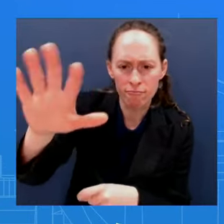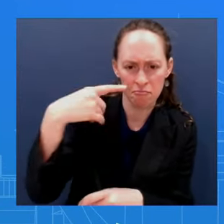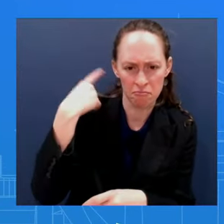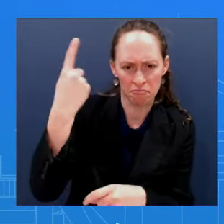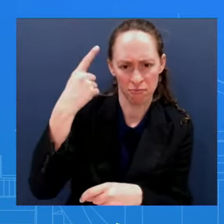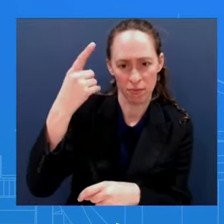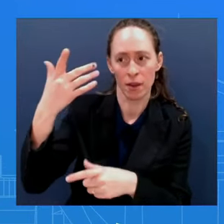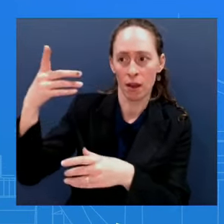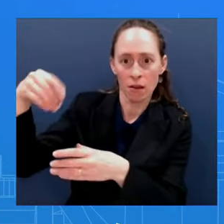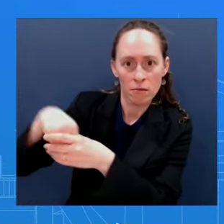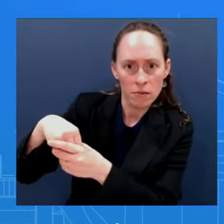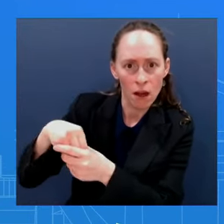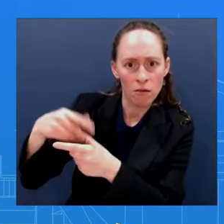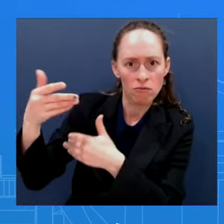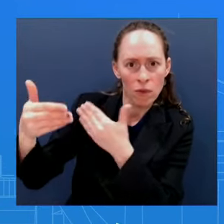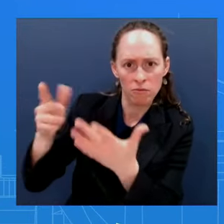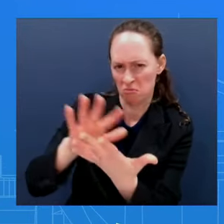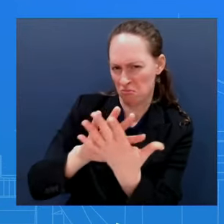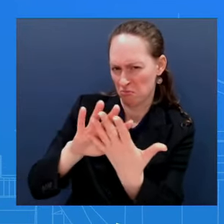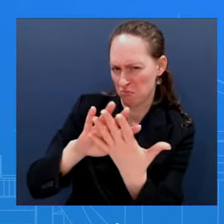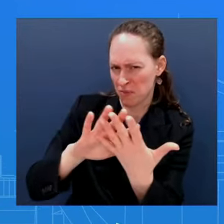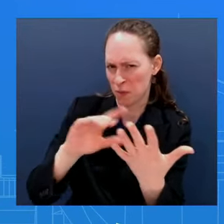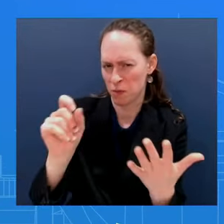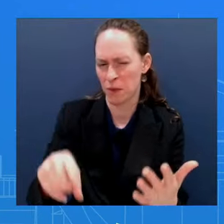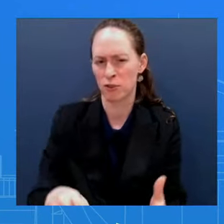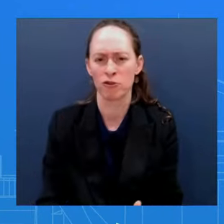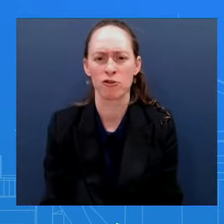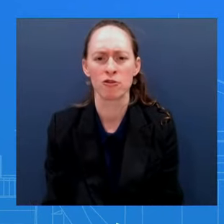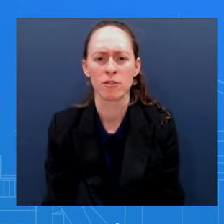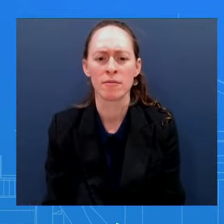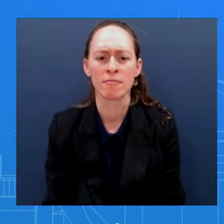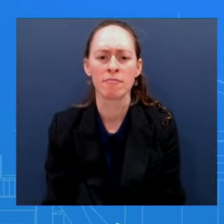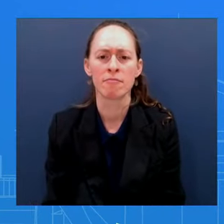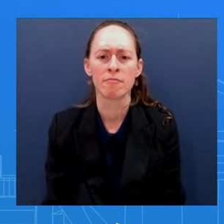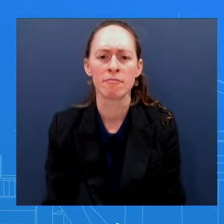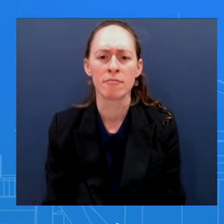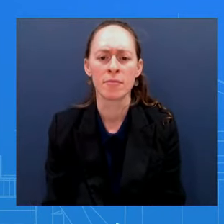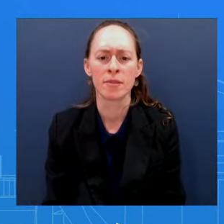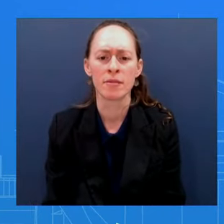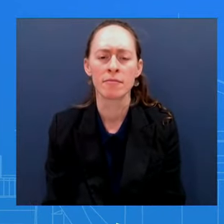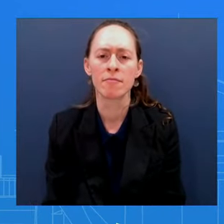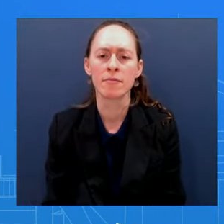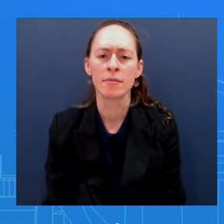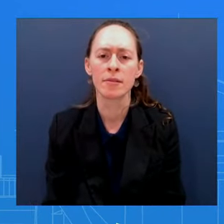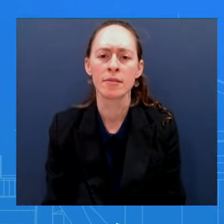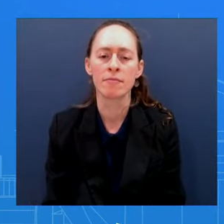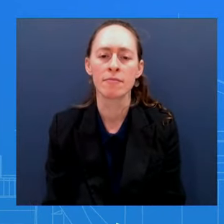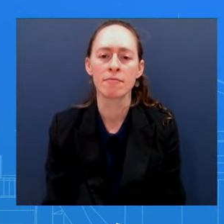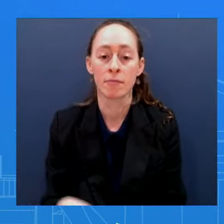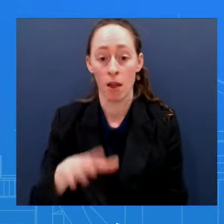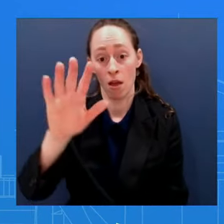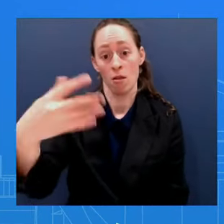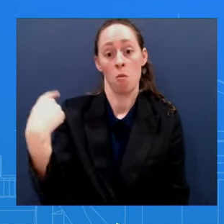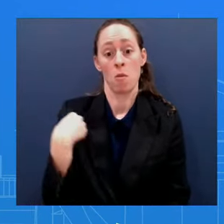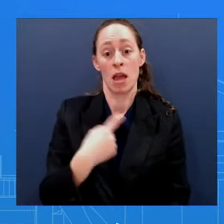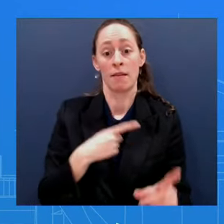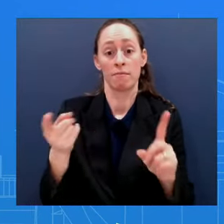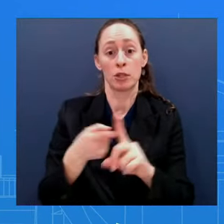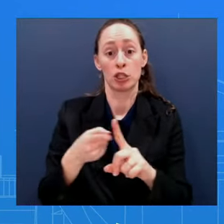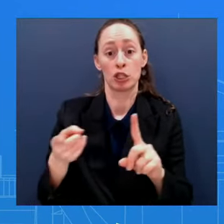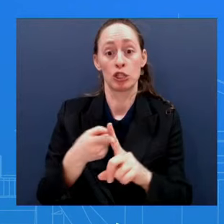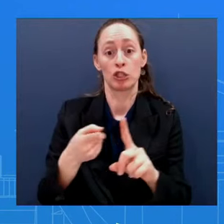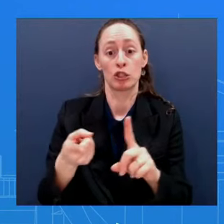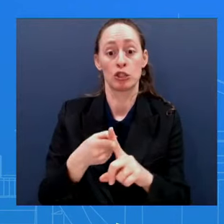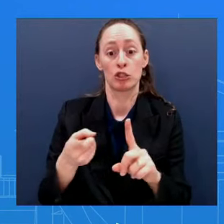I mean, we've initiated AUKUS, and that process is moving along on schedule to get Australia nuclear-powered submarine